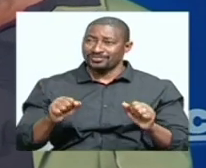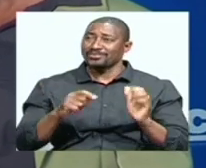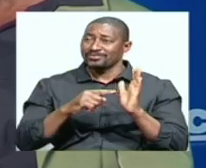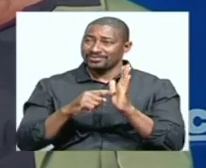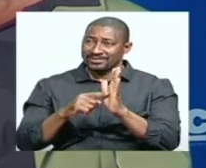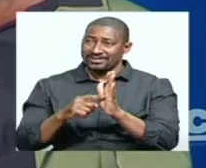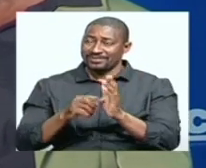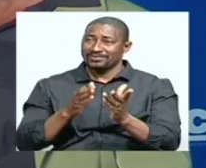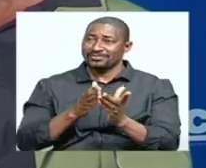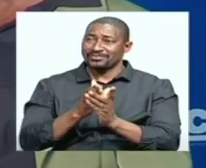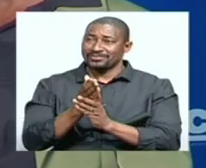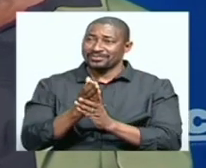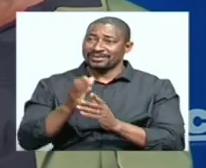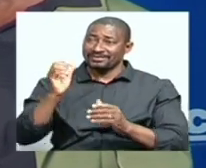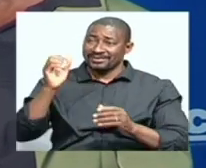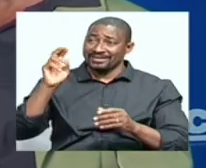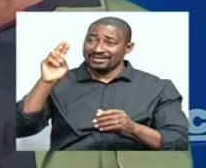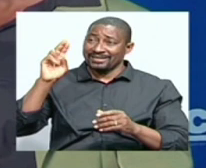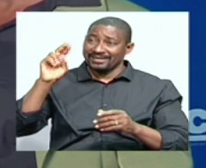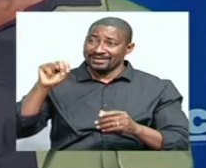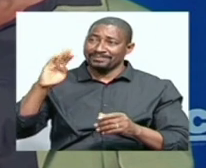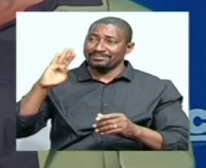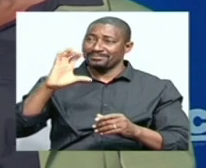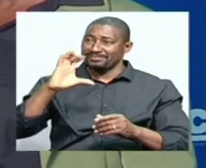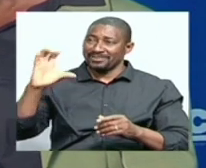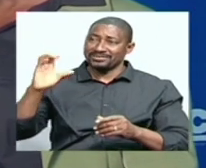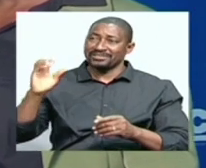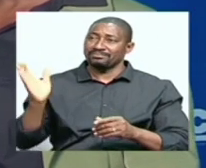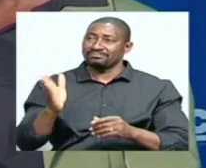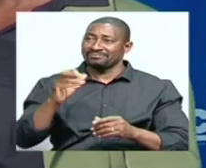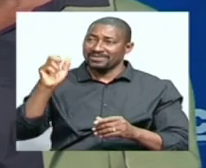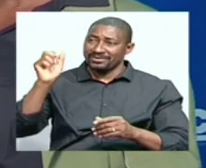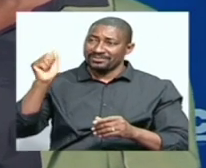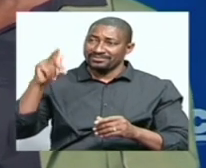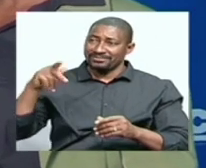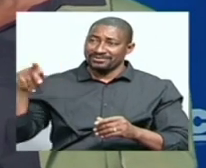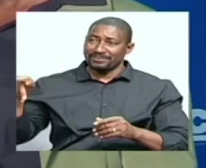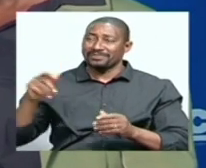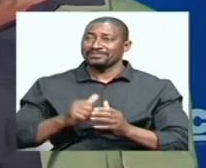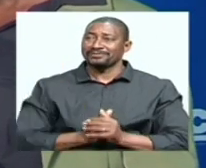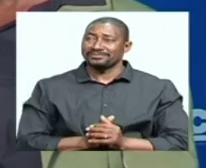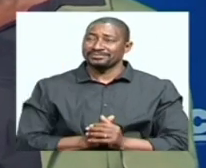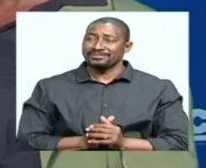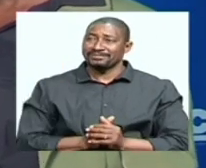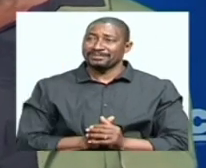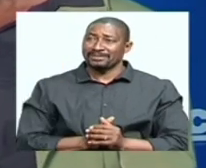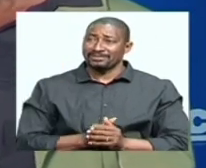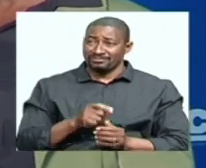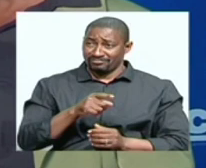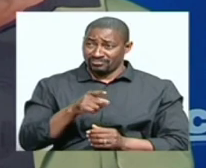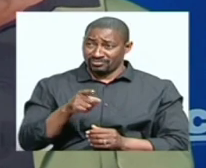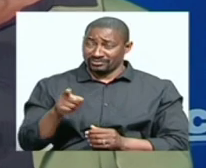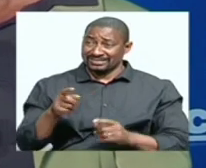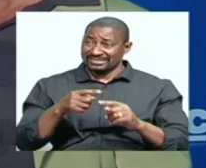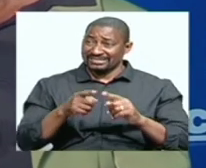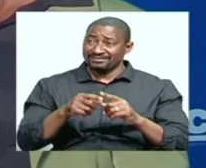as well. And as our chief commercial officer earlier on also indicated, these are areas where companies can come